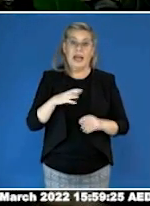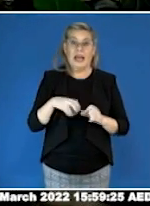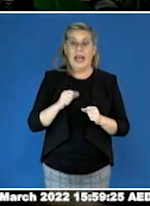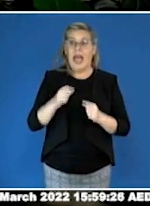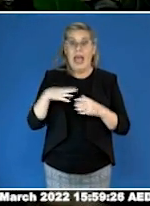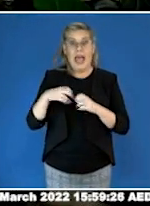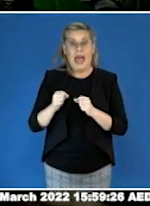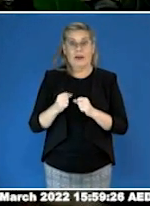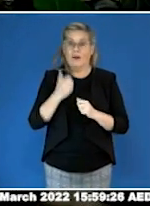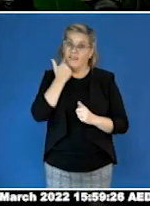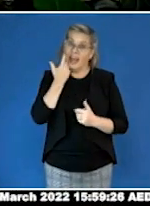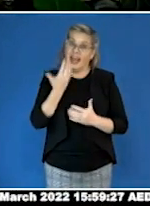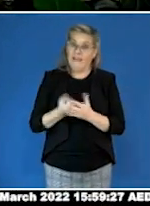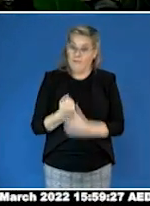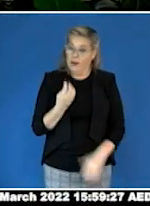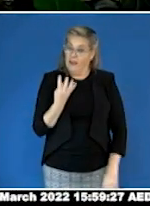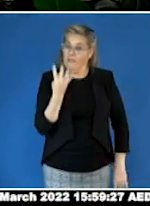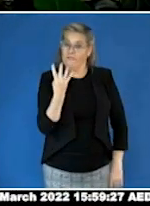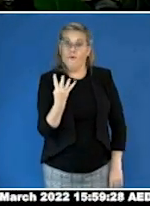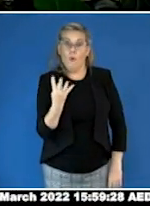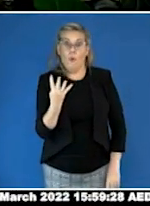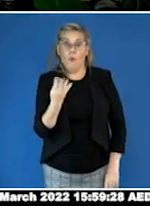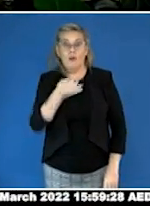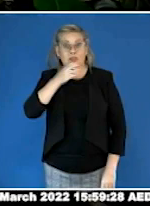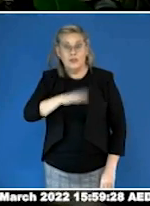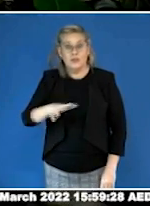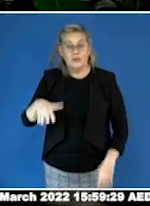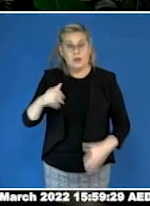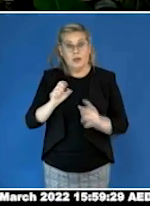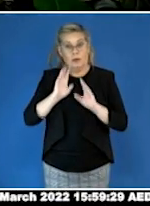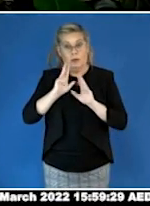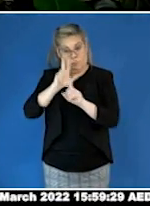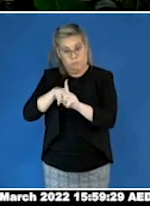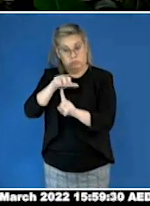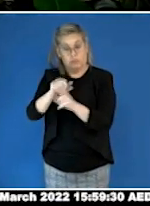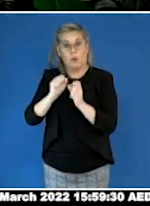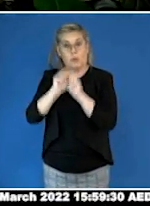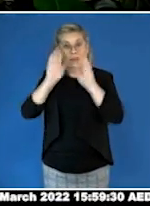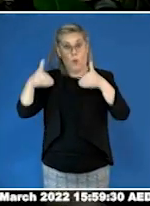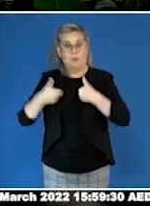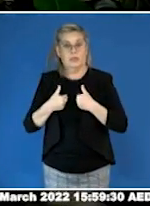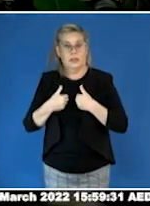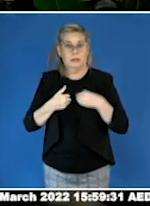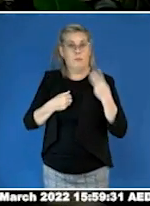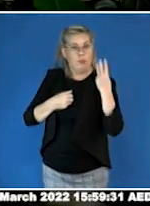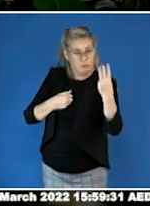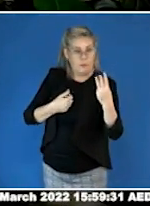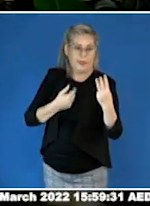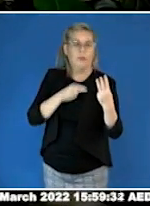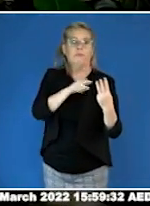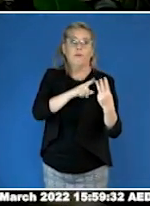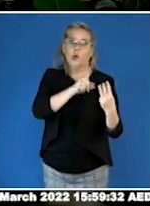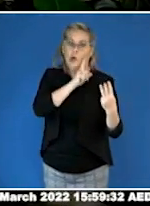of females remain undiagnosed at the age of 18. We have been overlooked for many reasons, including